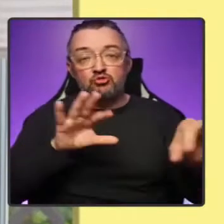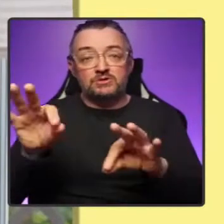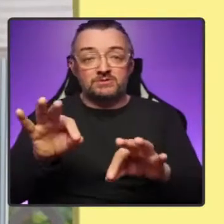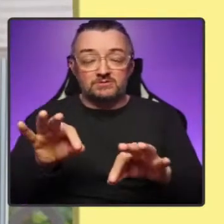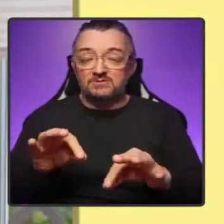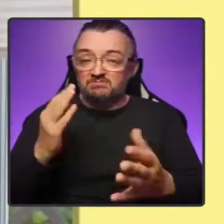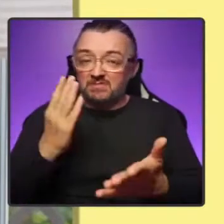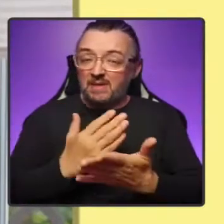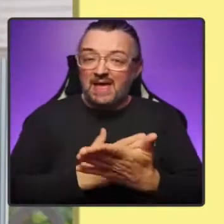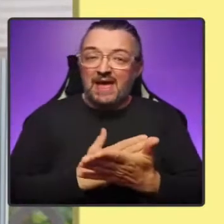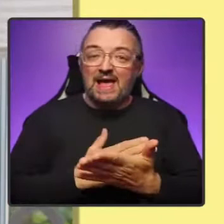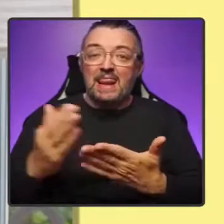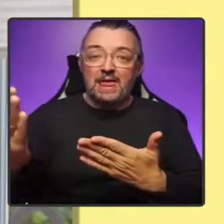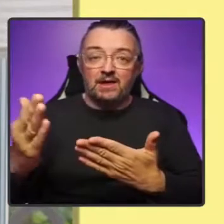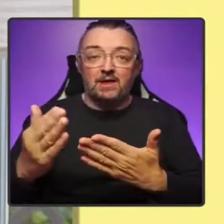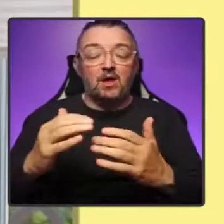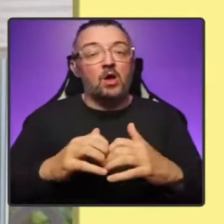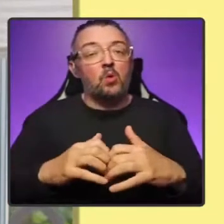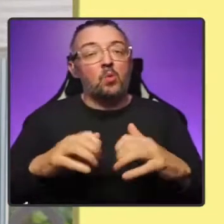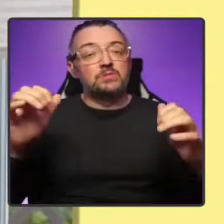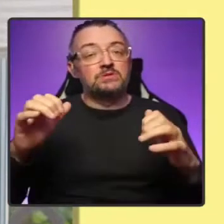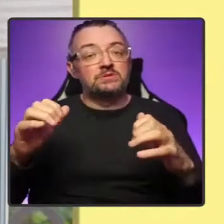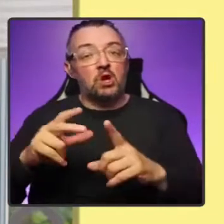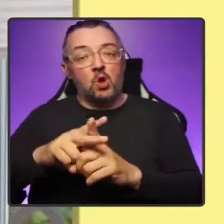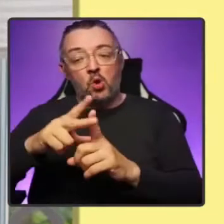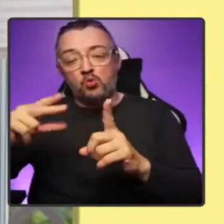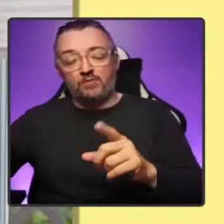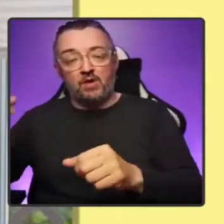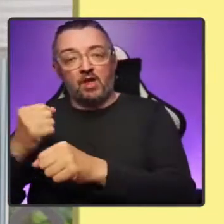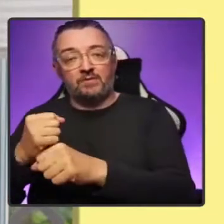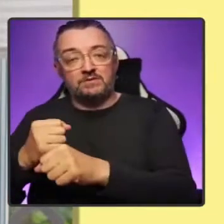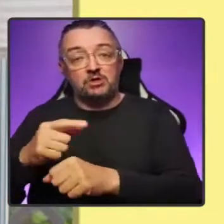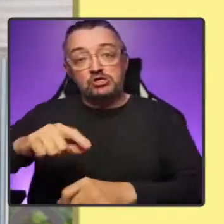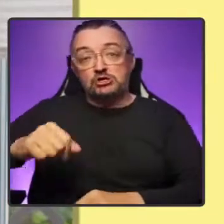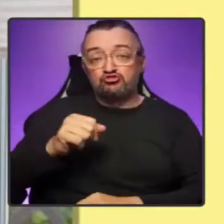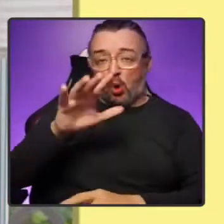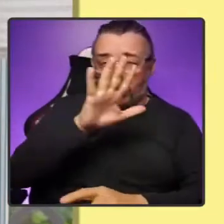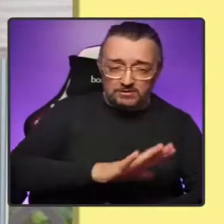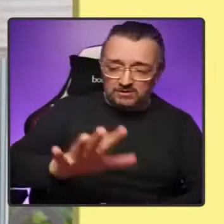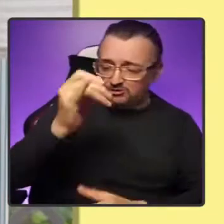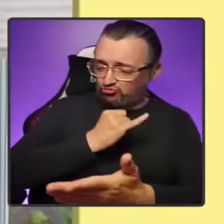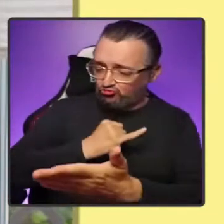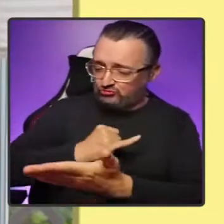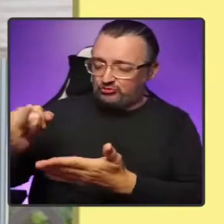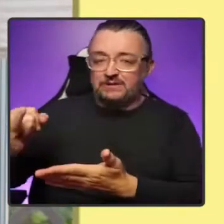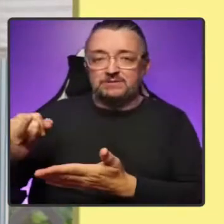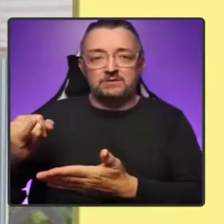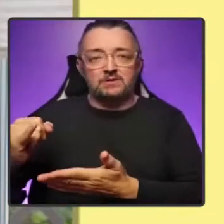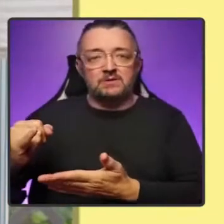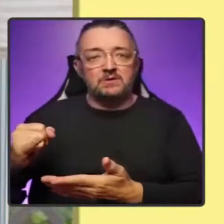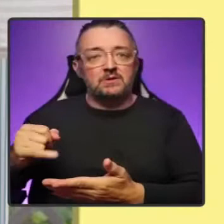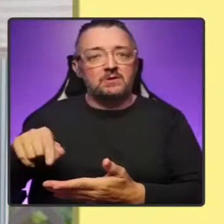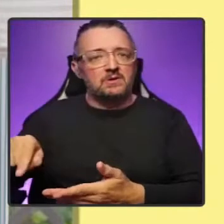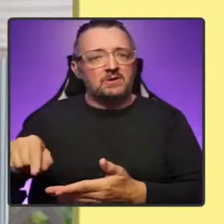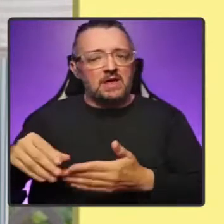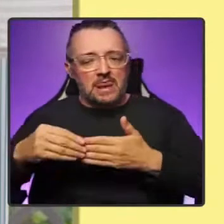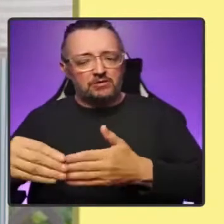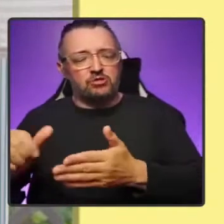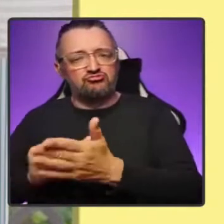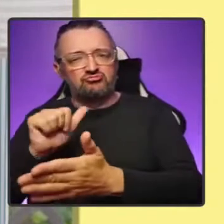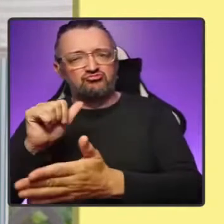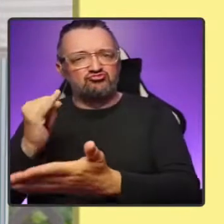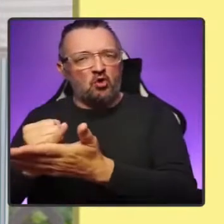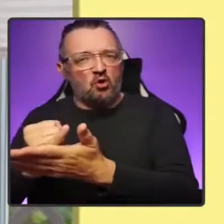Westminster Tory government rejected by the people of Scotland and taking us in the wrong direction. A Tory government happy